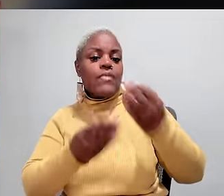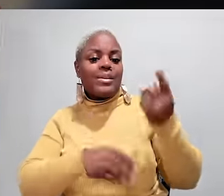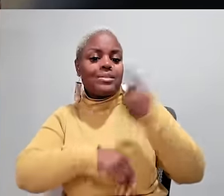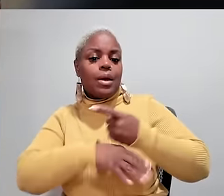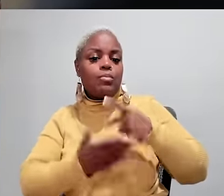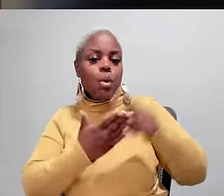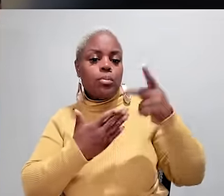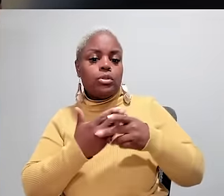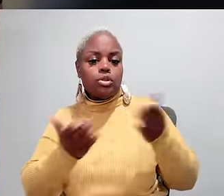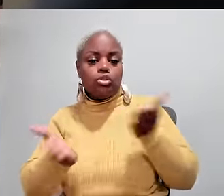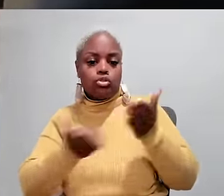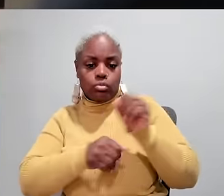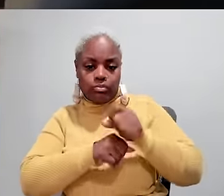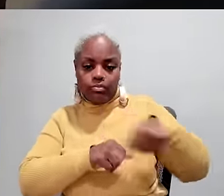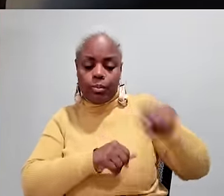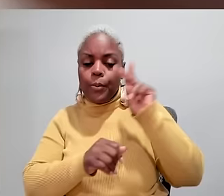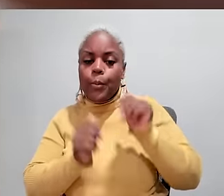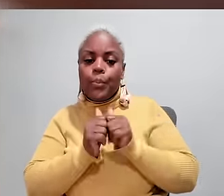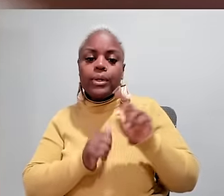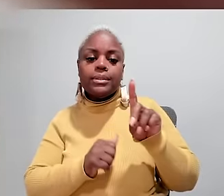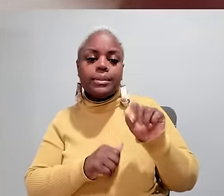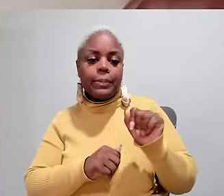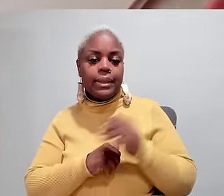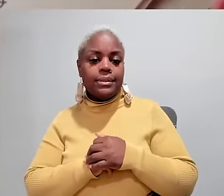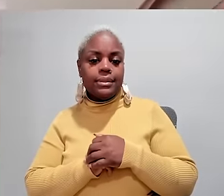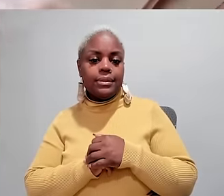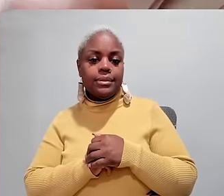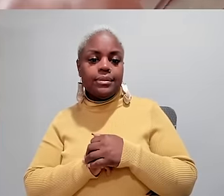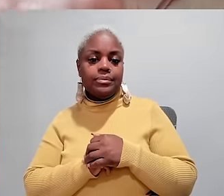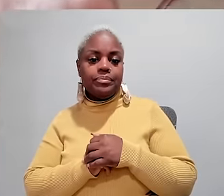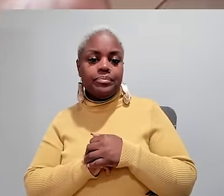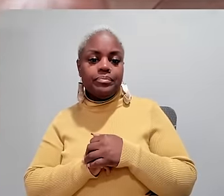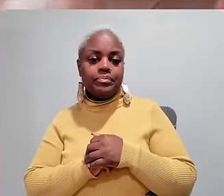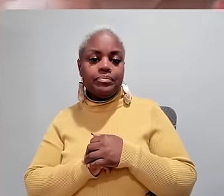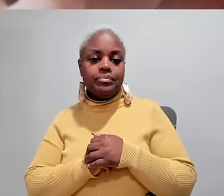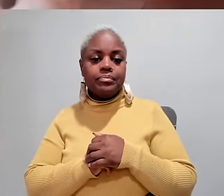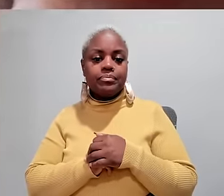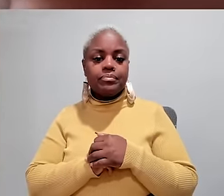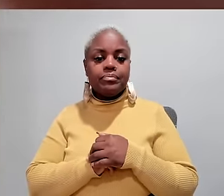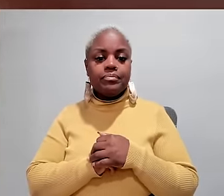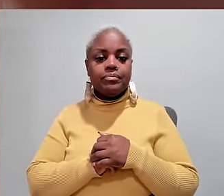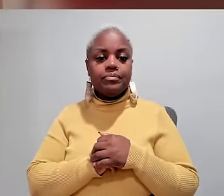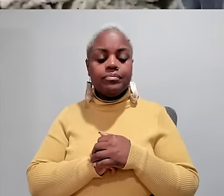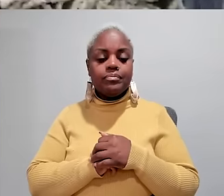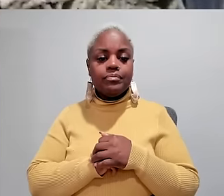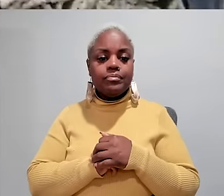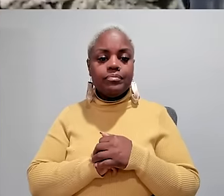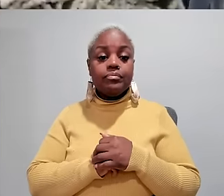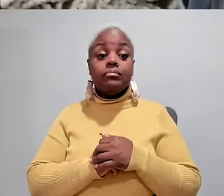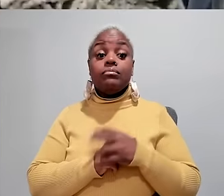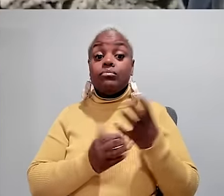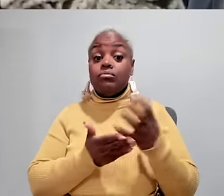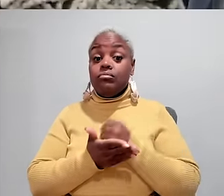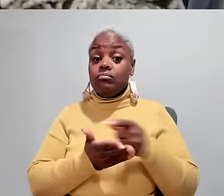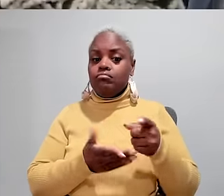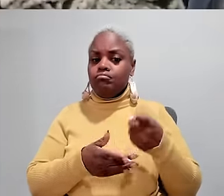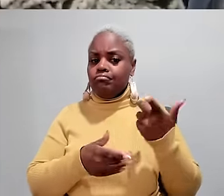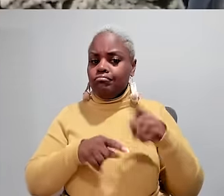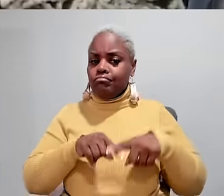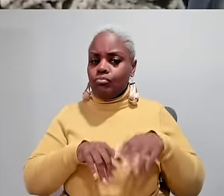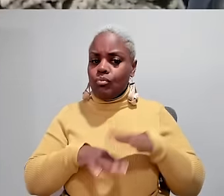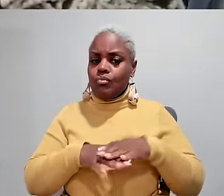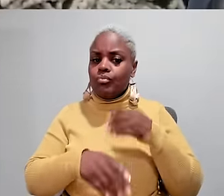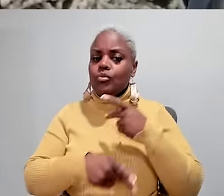Achievement Center, or DAC. The nonprofit provides day programs and job services to people with